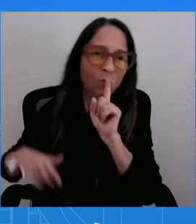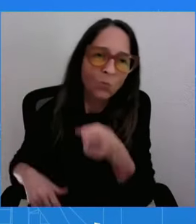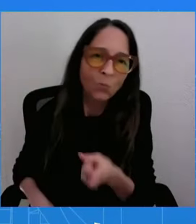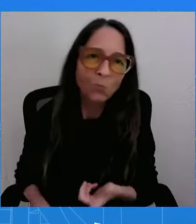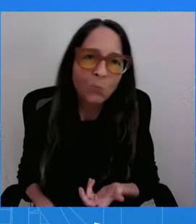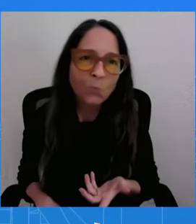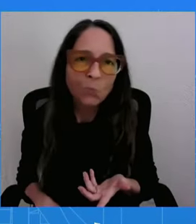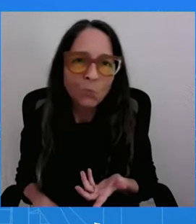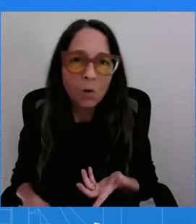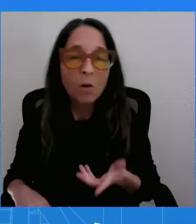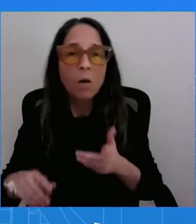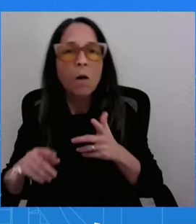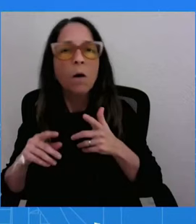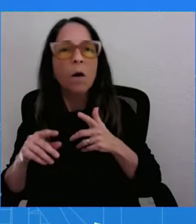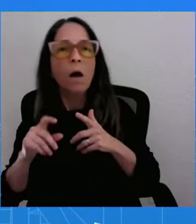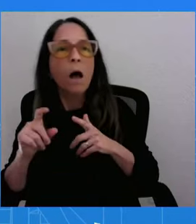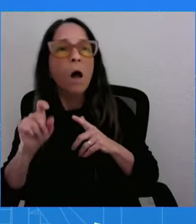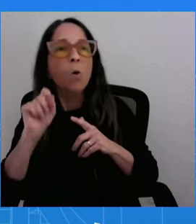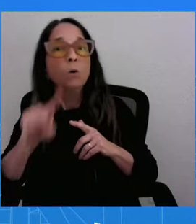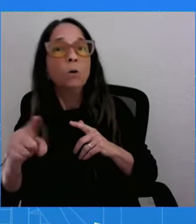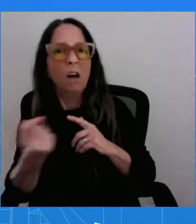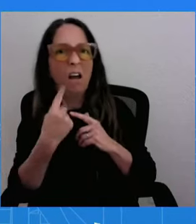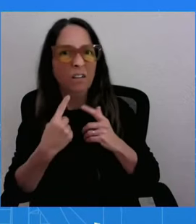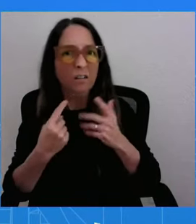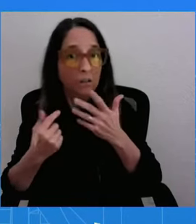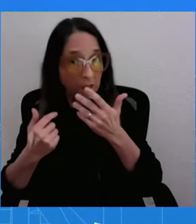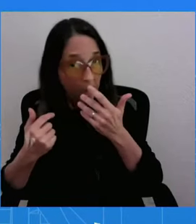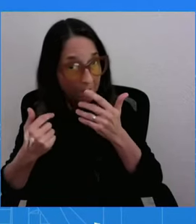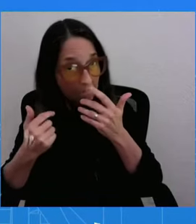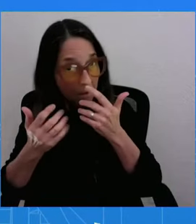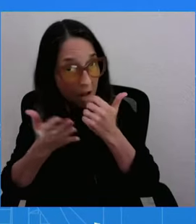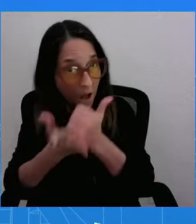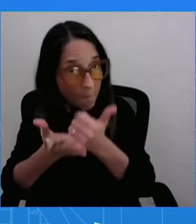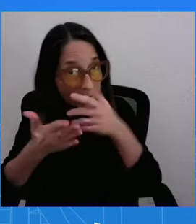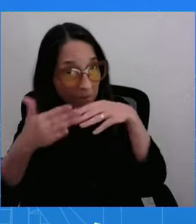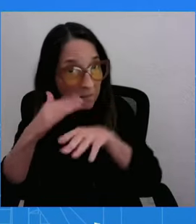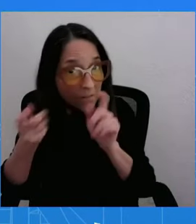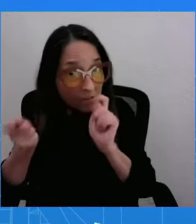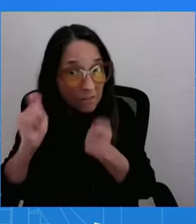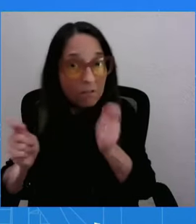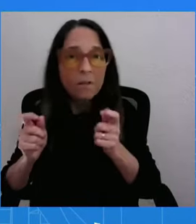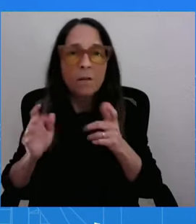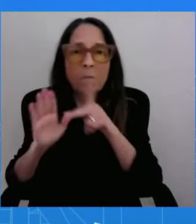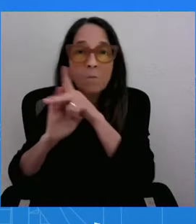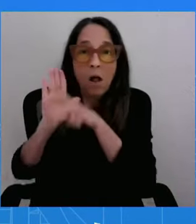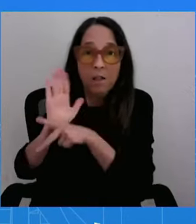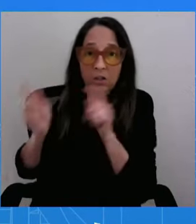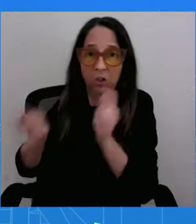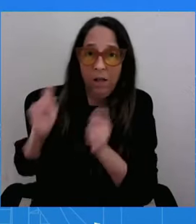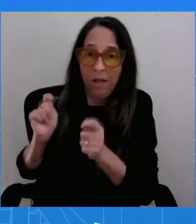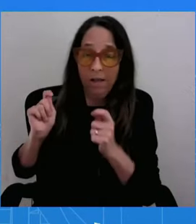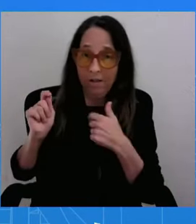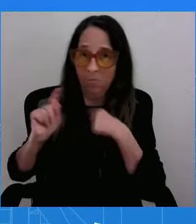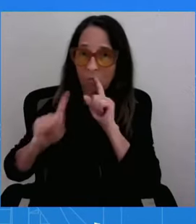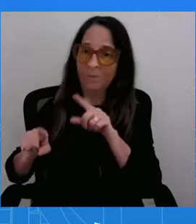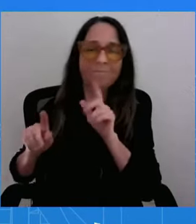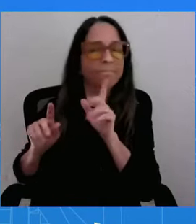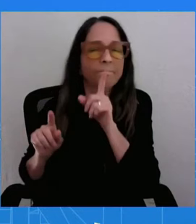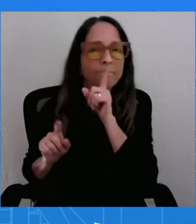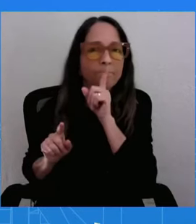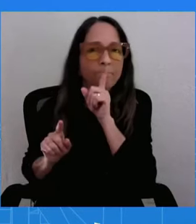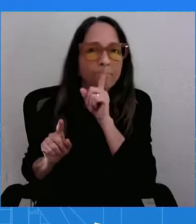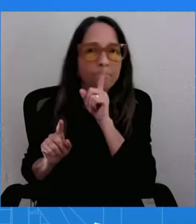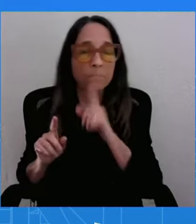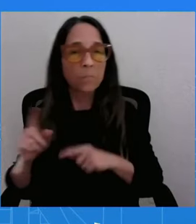Thank you. First on elections. You know this is an election year. Elections are being held across the world in dozens of countries. During your investigations, did you come